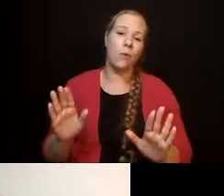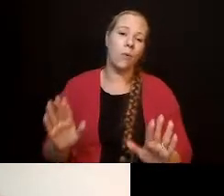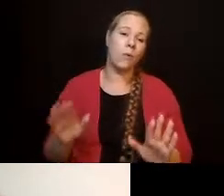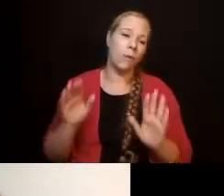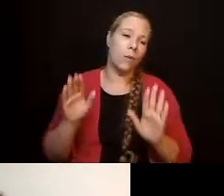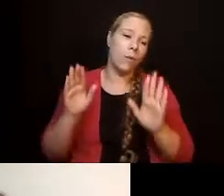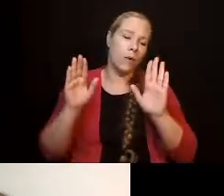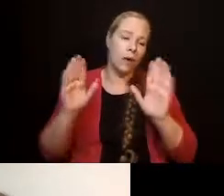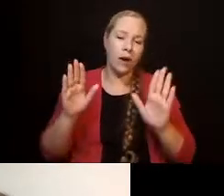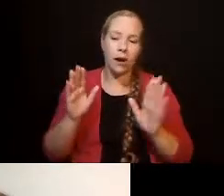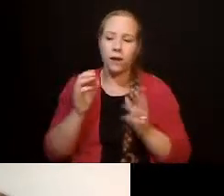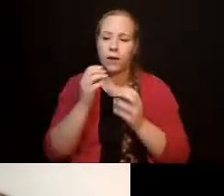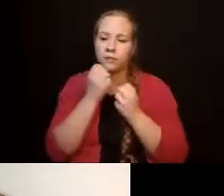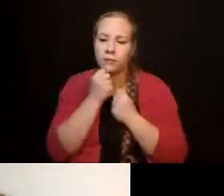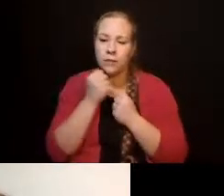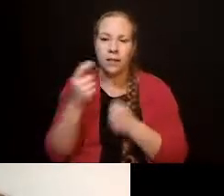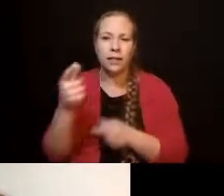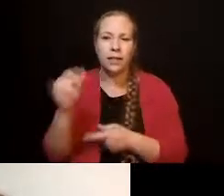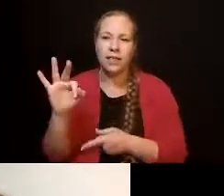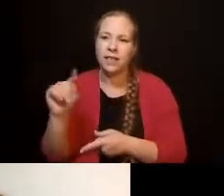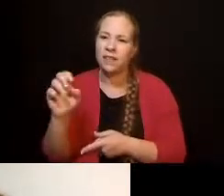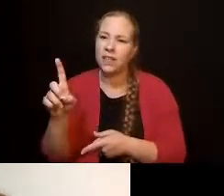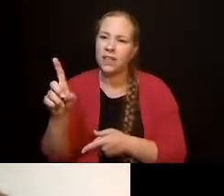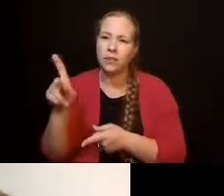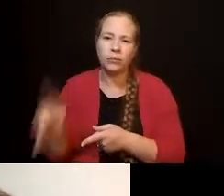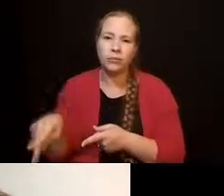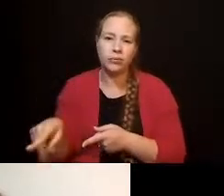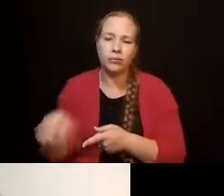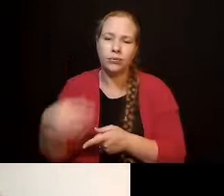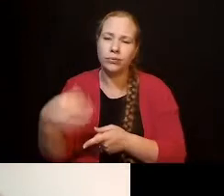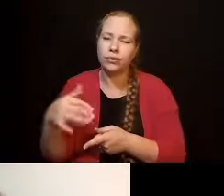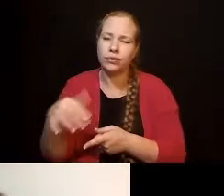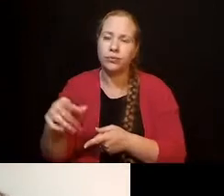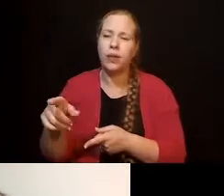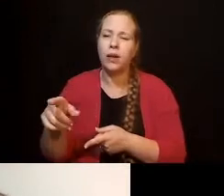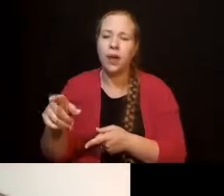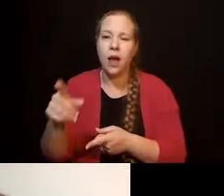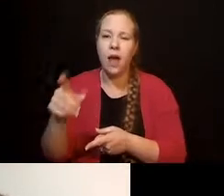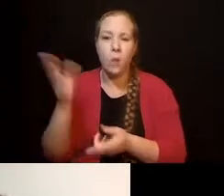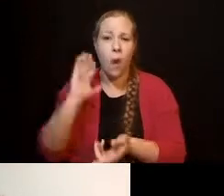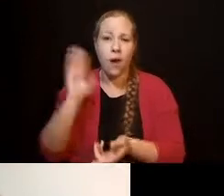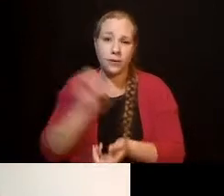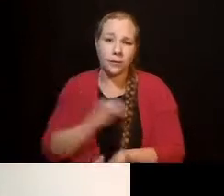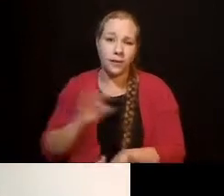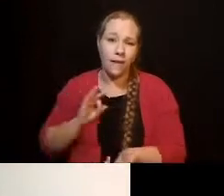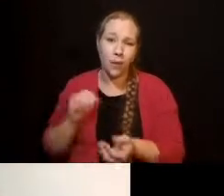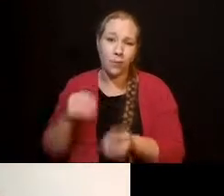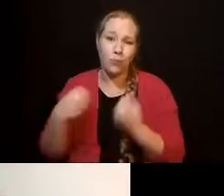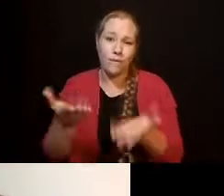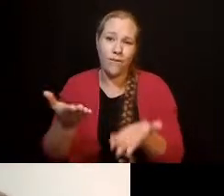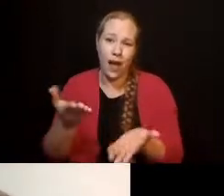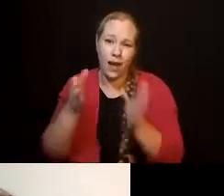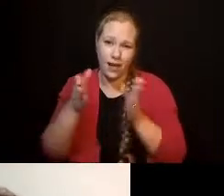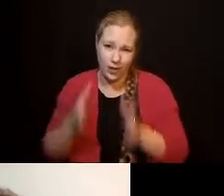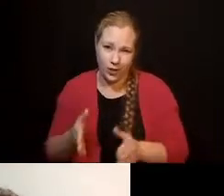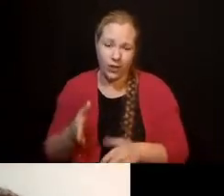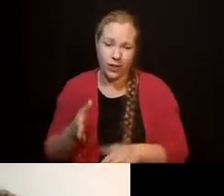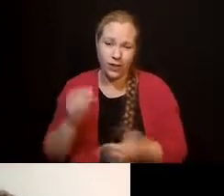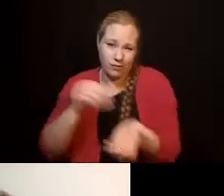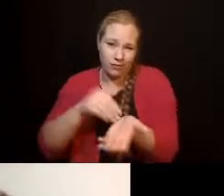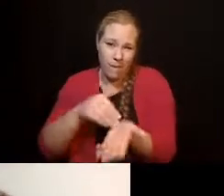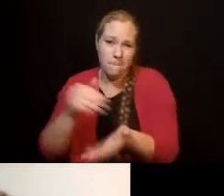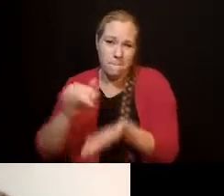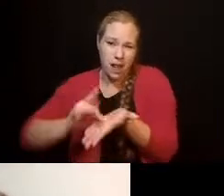providers who moved in and became one of his roommates. And that worked beautifully for, I don't know if it was four months, six months.